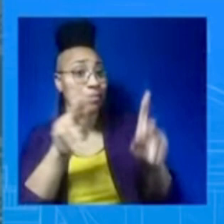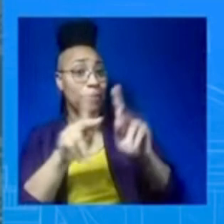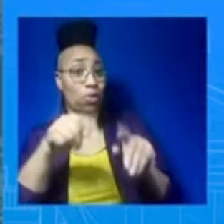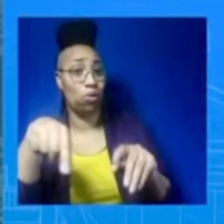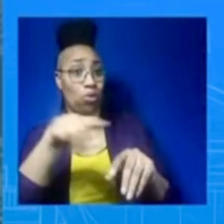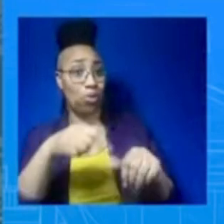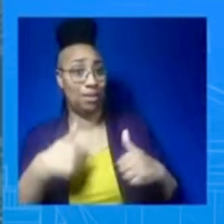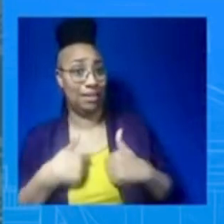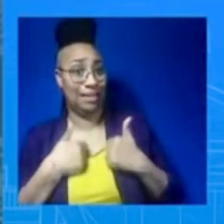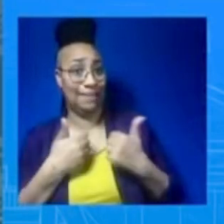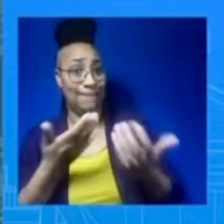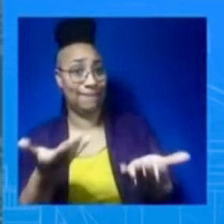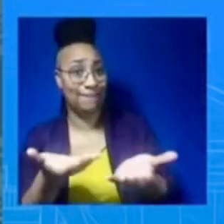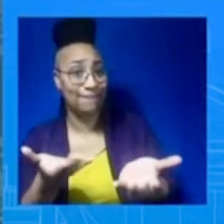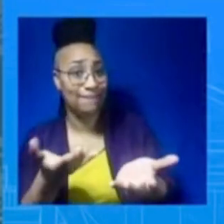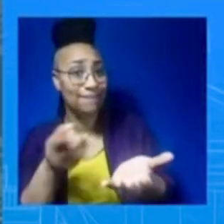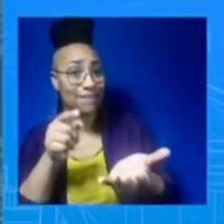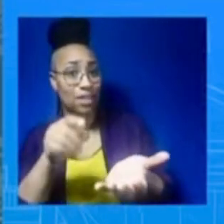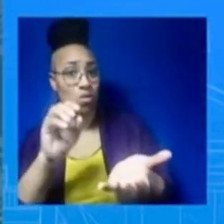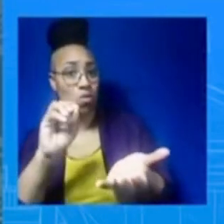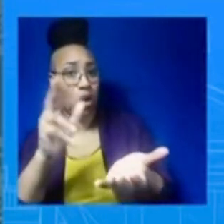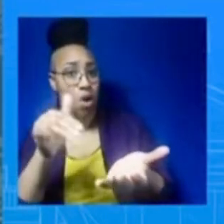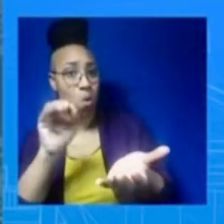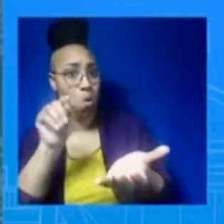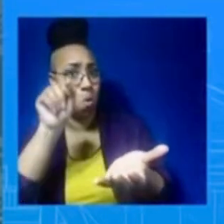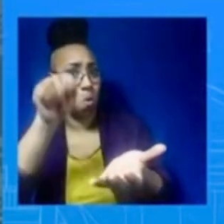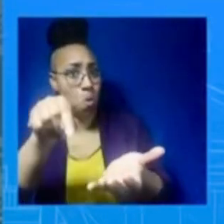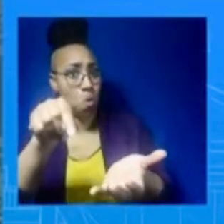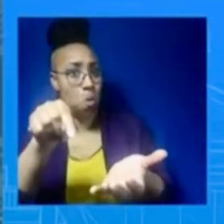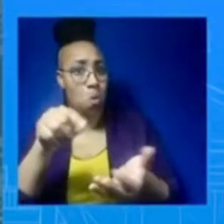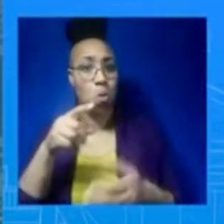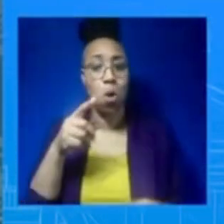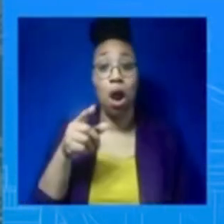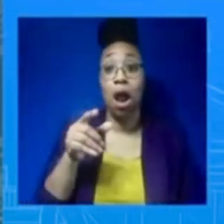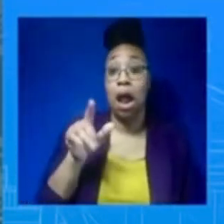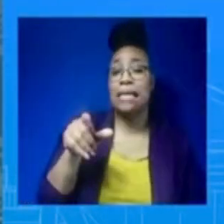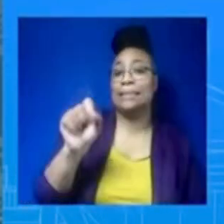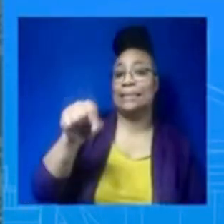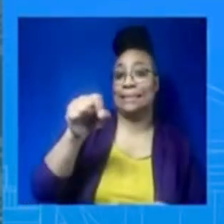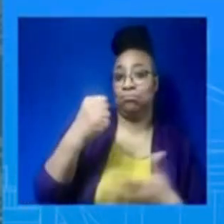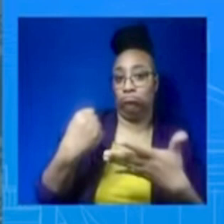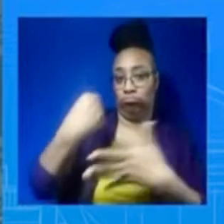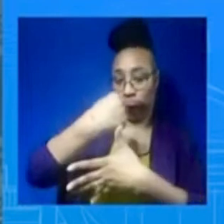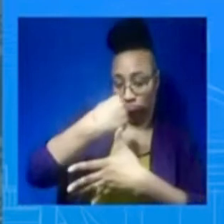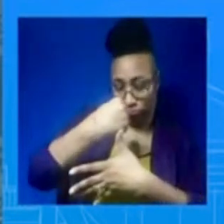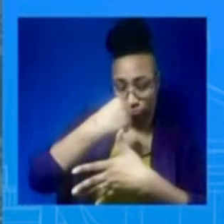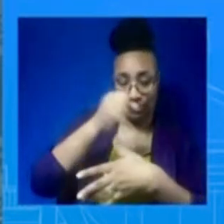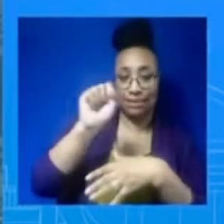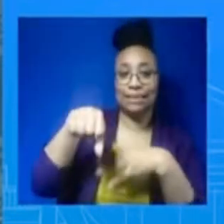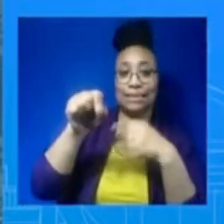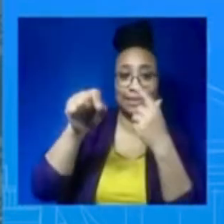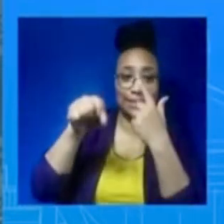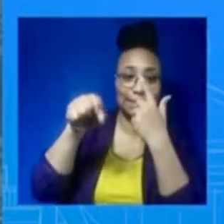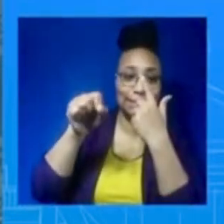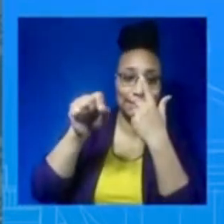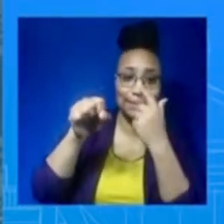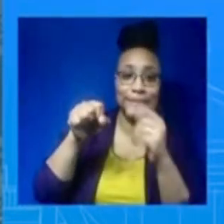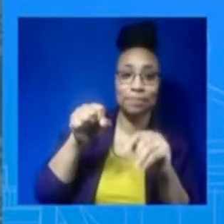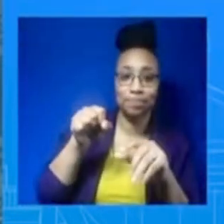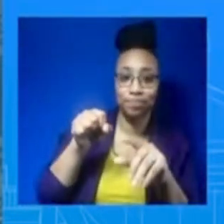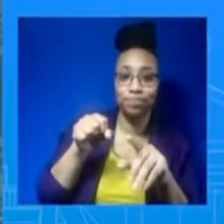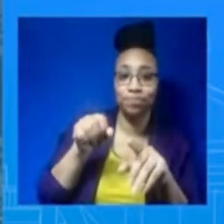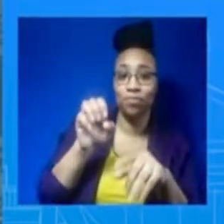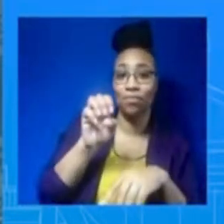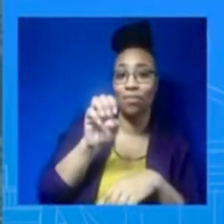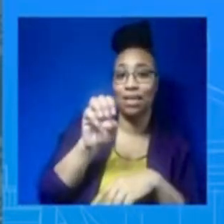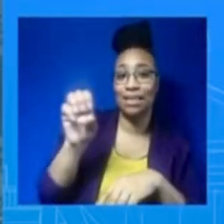a priority for the administration, the health and the safety of the community in East Palestine. Just a couple of things that